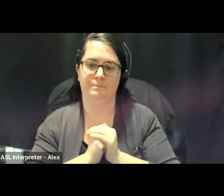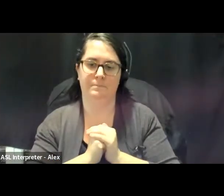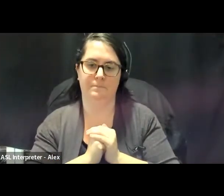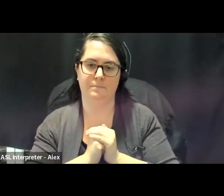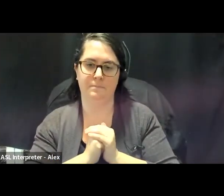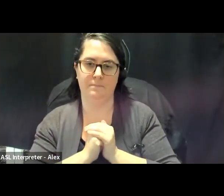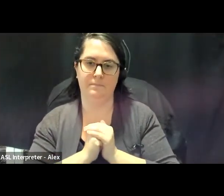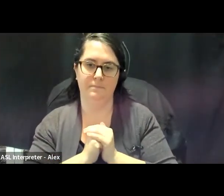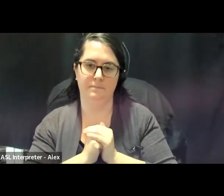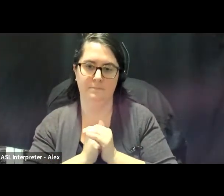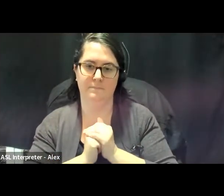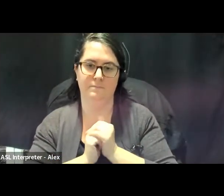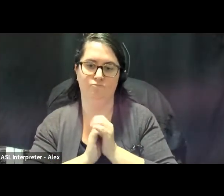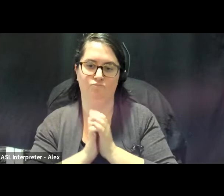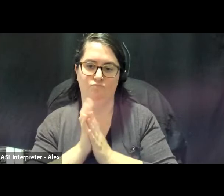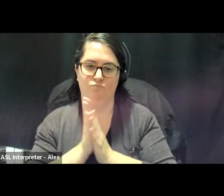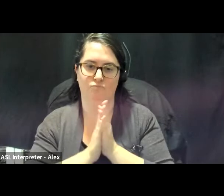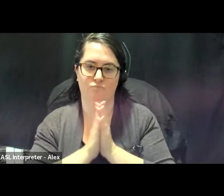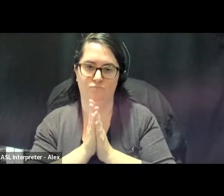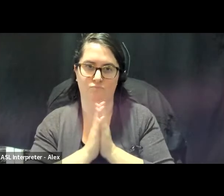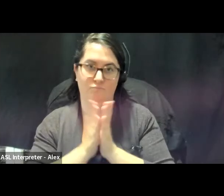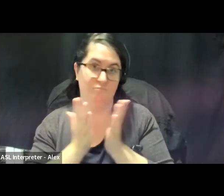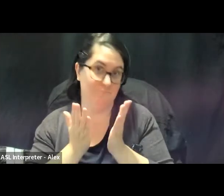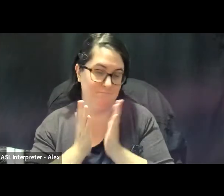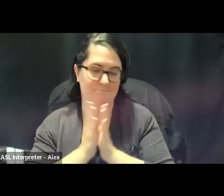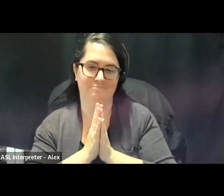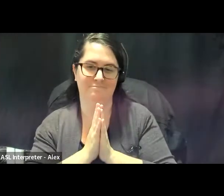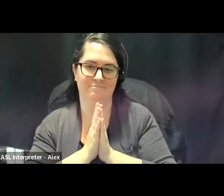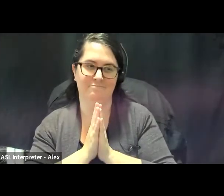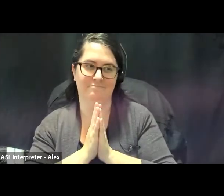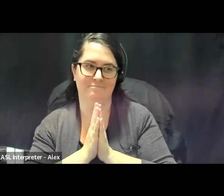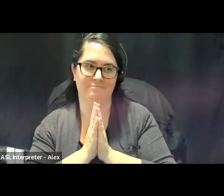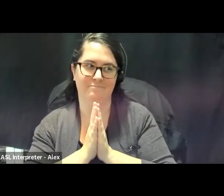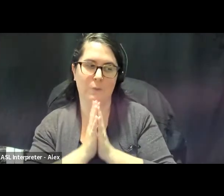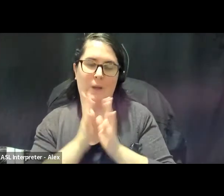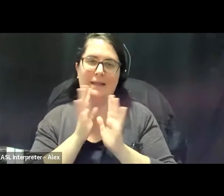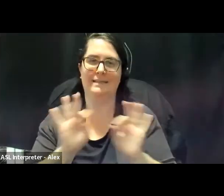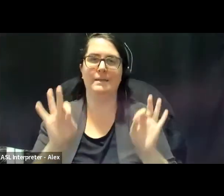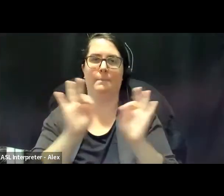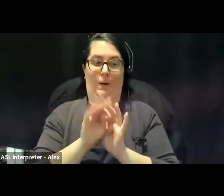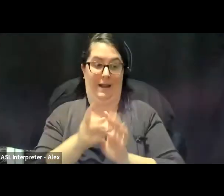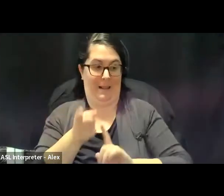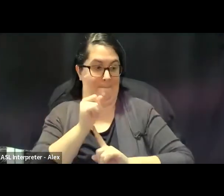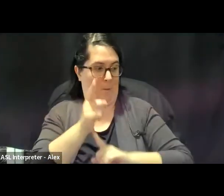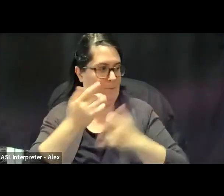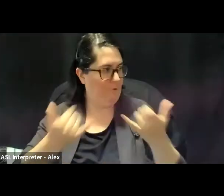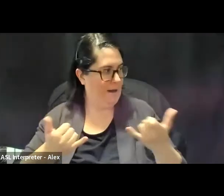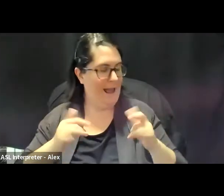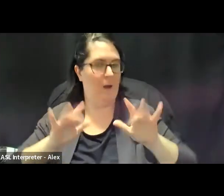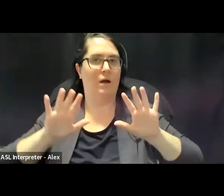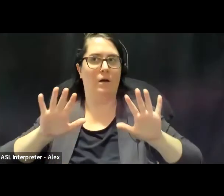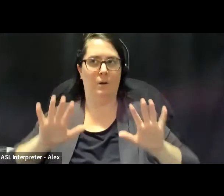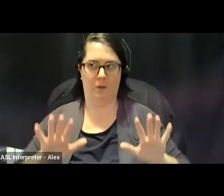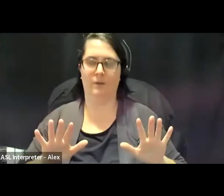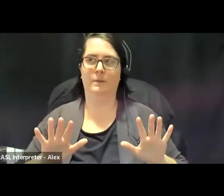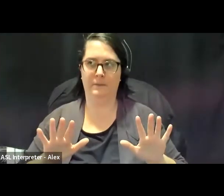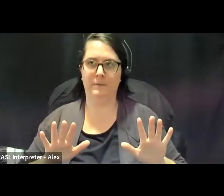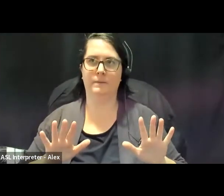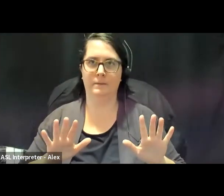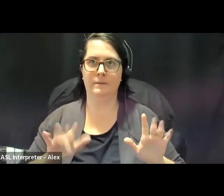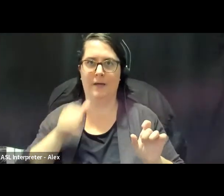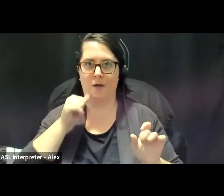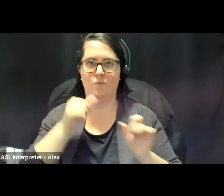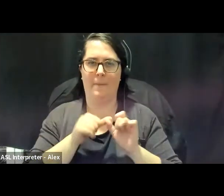So, I think that just taking stock of the current moment, it's really important to remember that